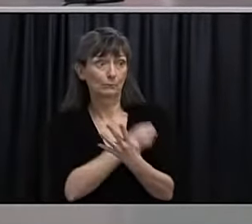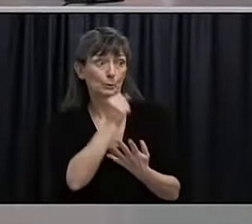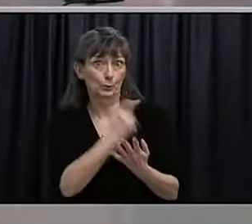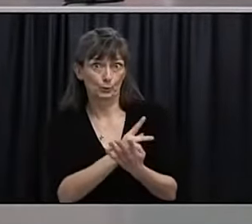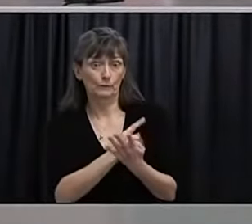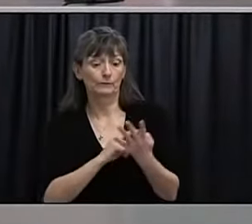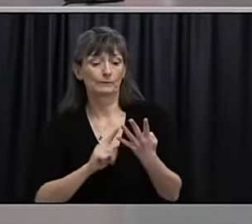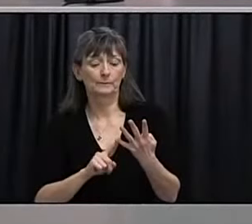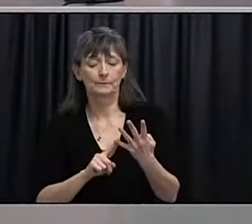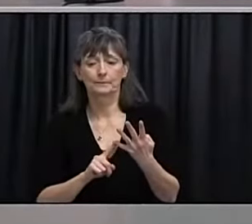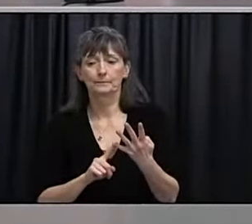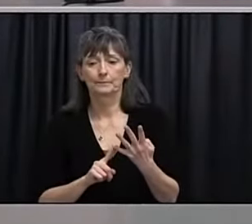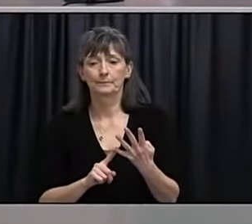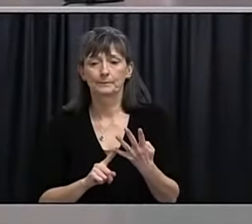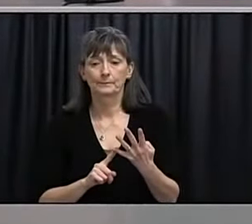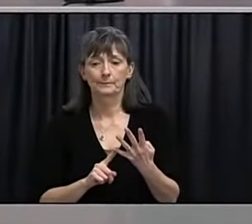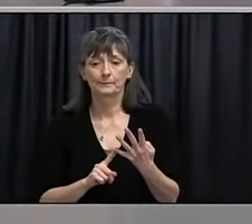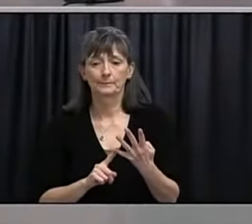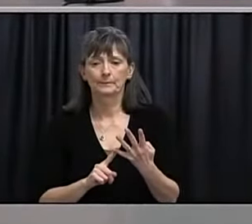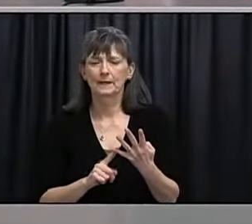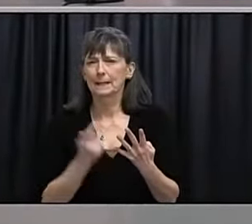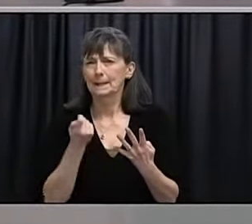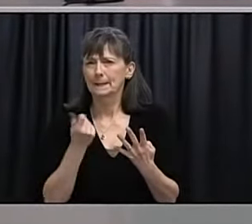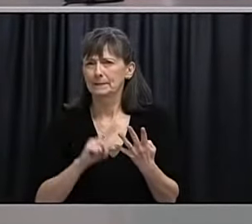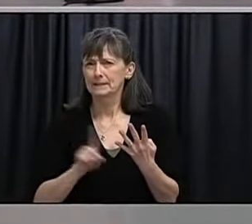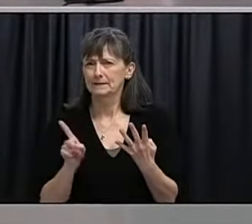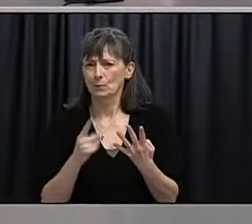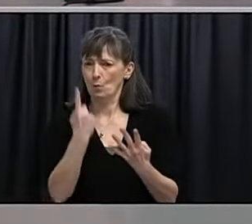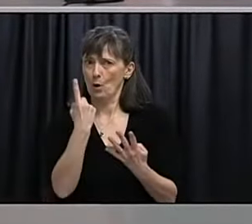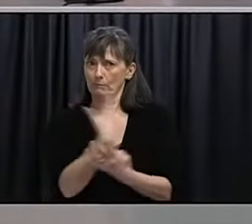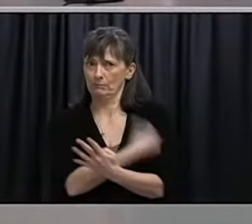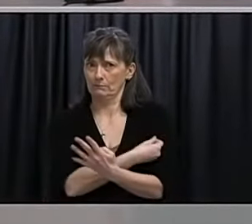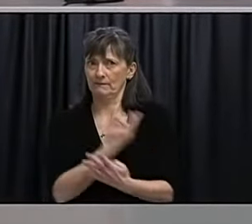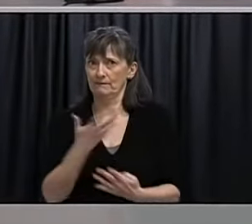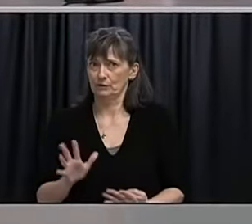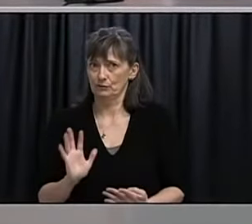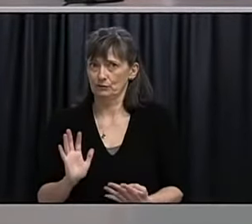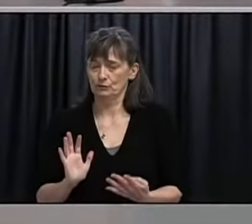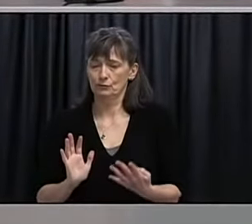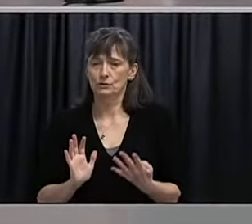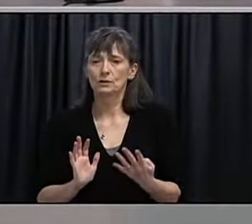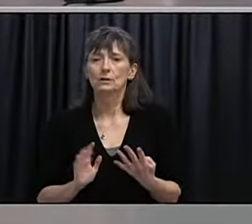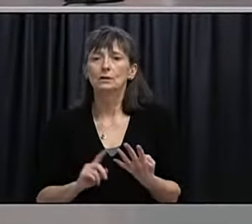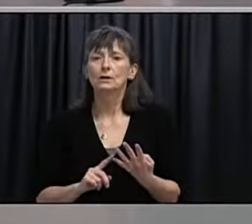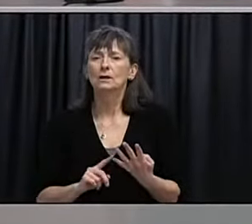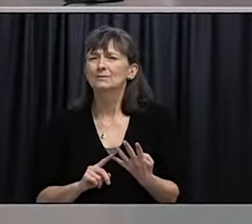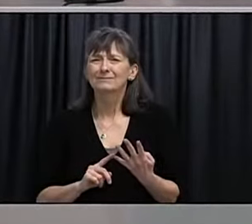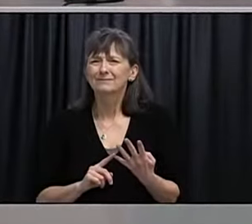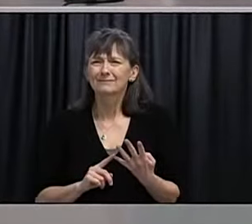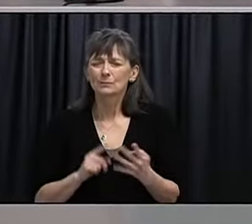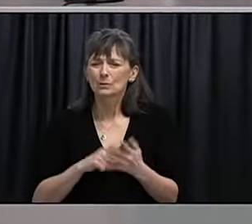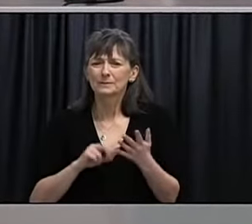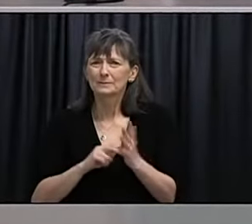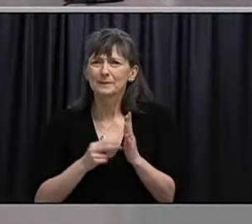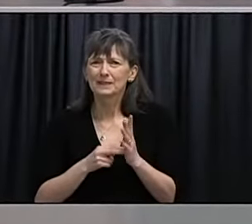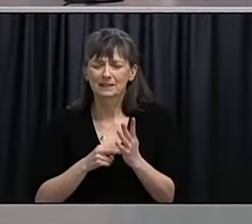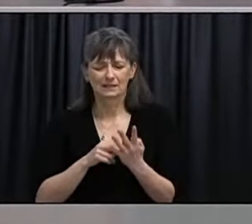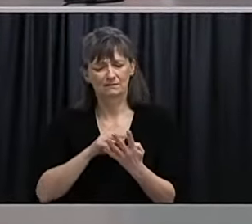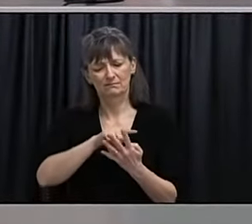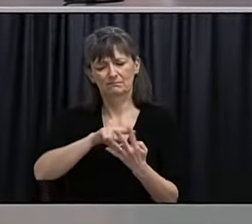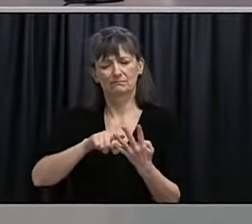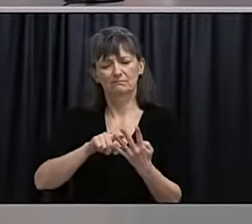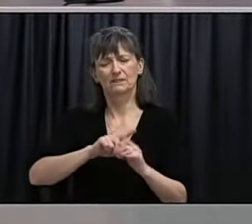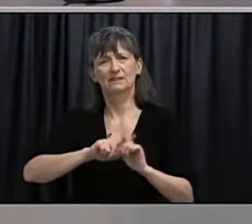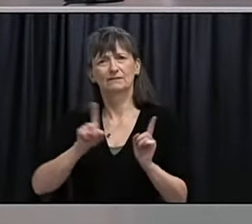approved, this vaccine is different than that is a single dose shock. Can you explain exactly what that means and how it's different from the other